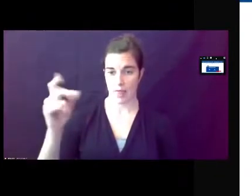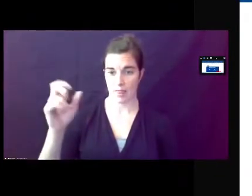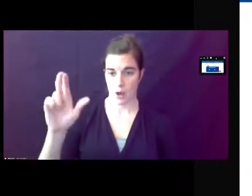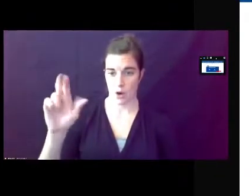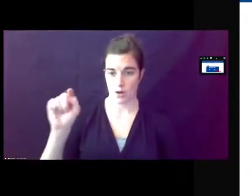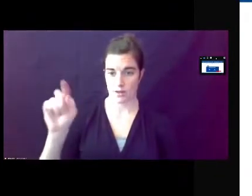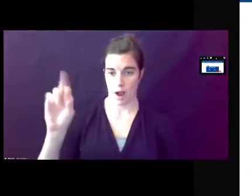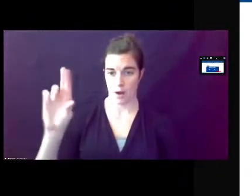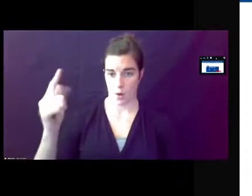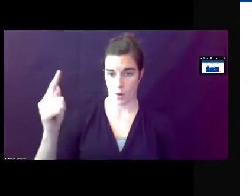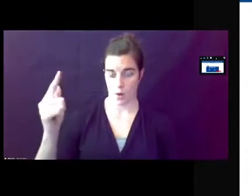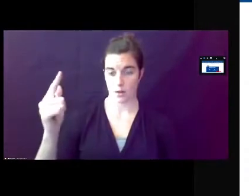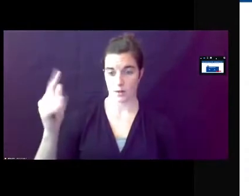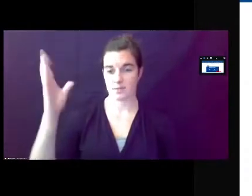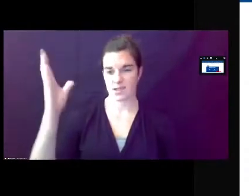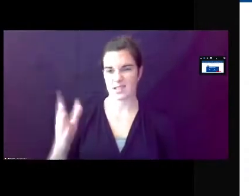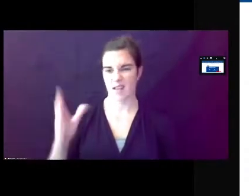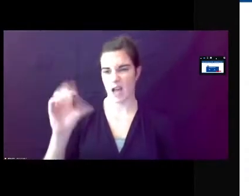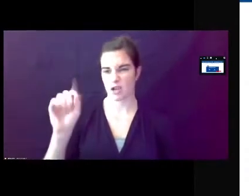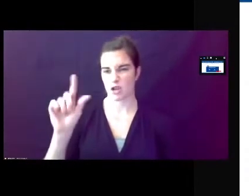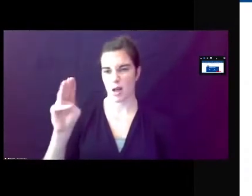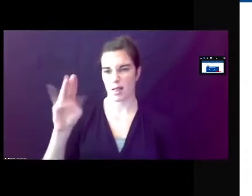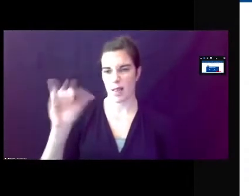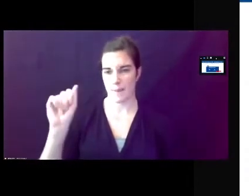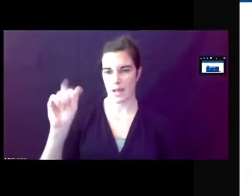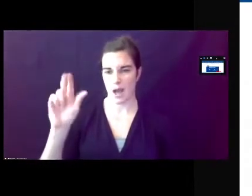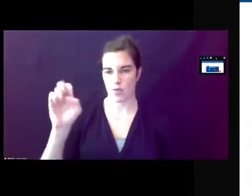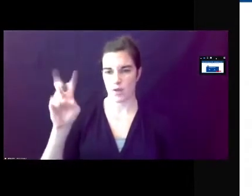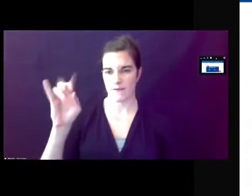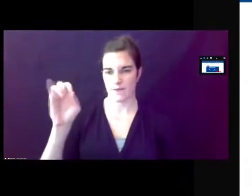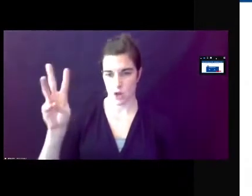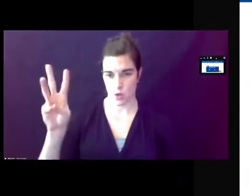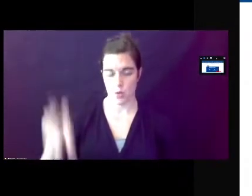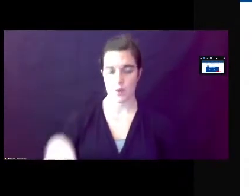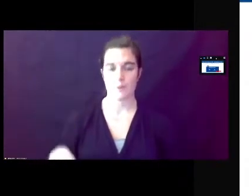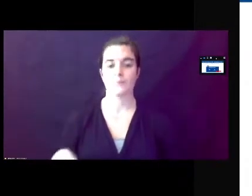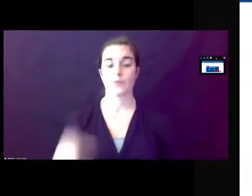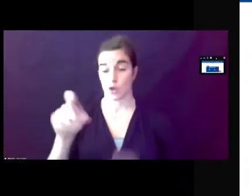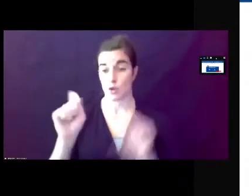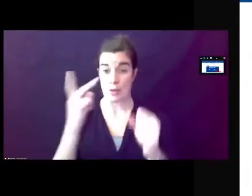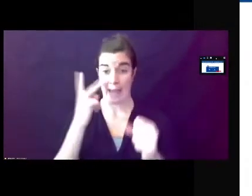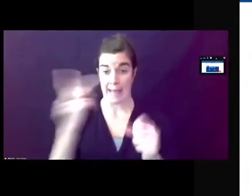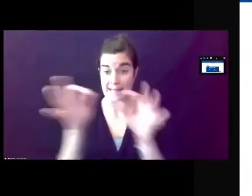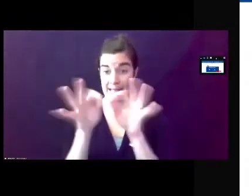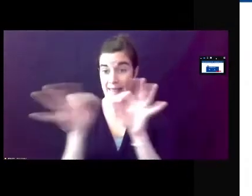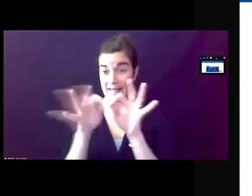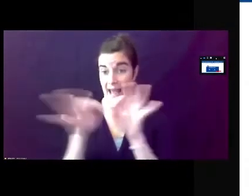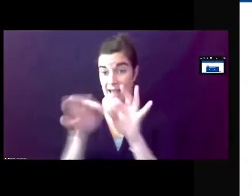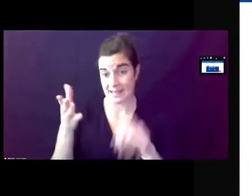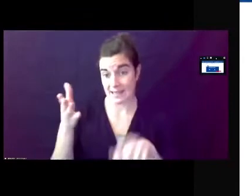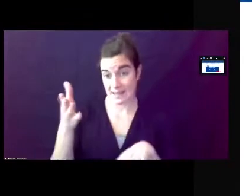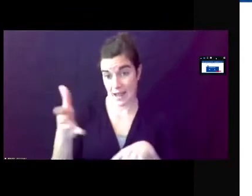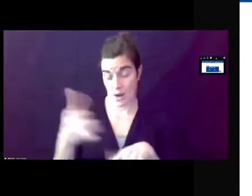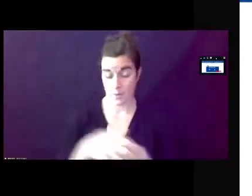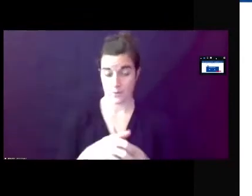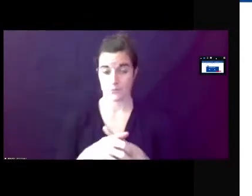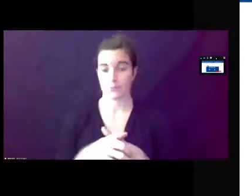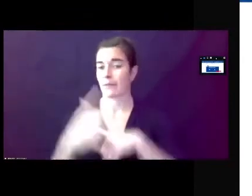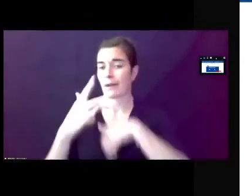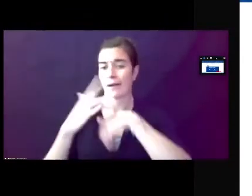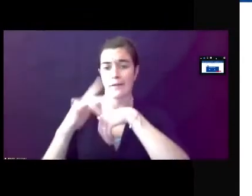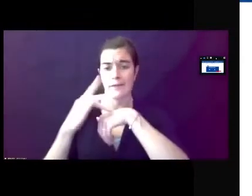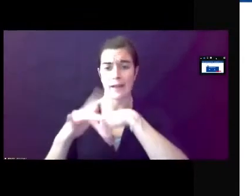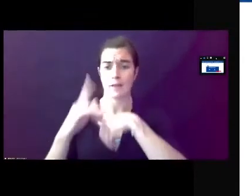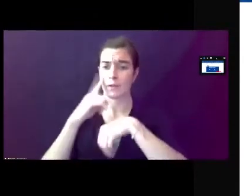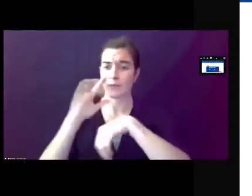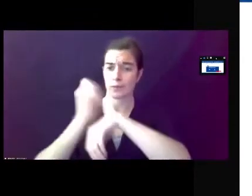columbiareview at this site you can also review the project background and view the text of the udo we are available to make